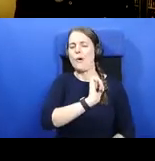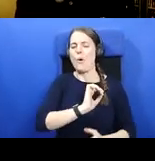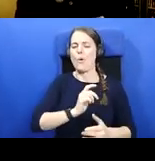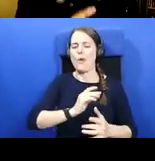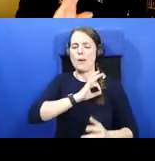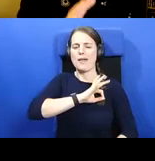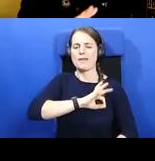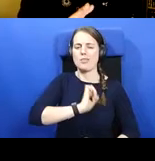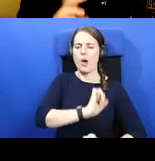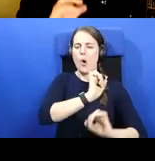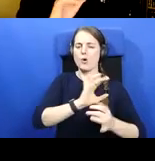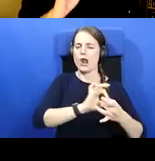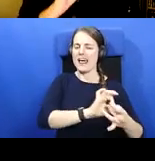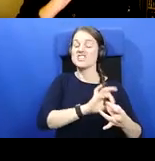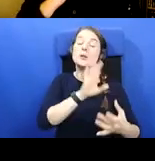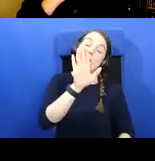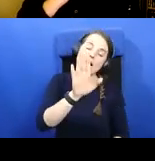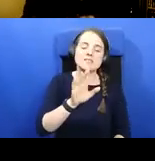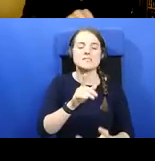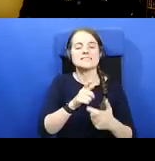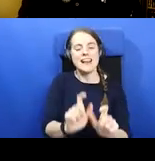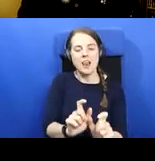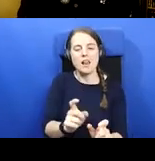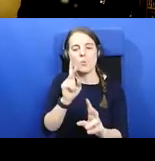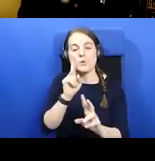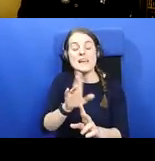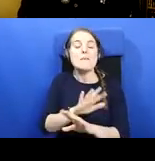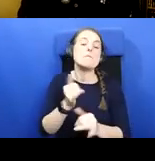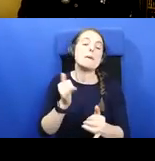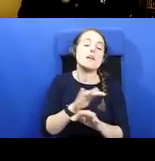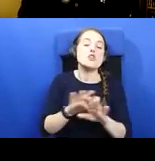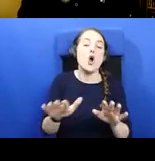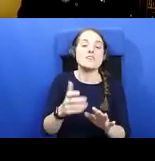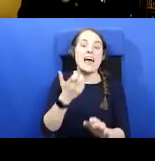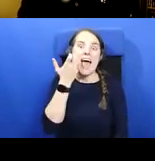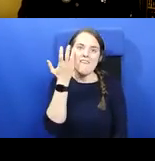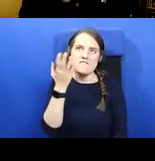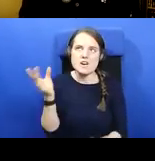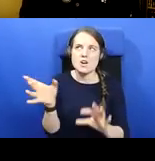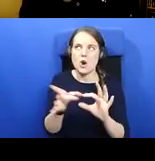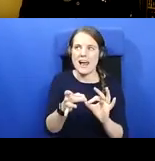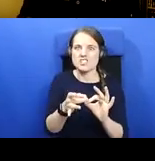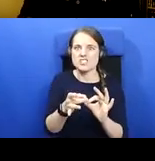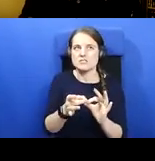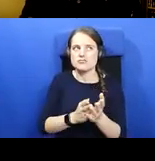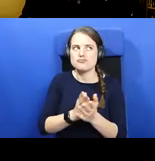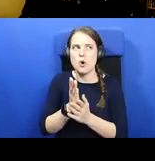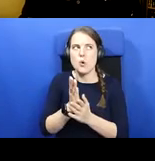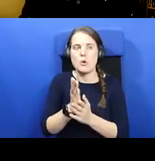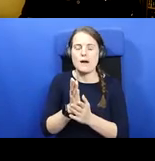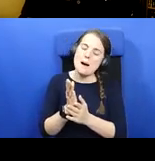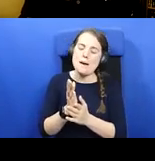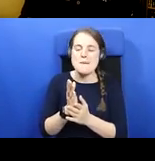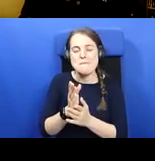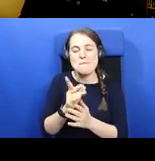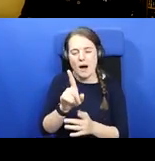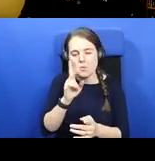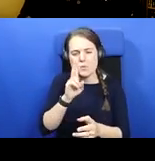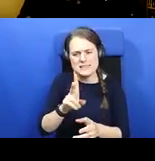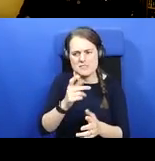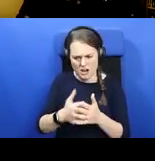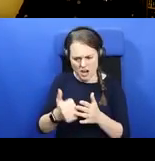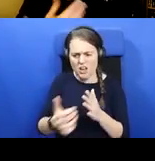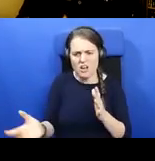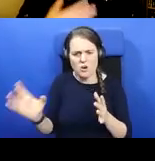we're seeing here is while maybe not every connection is very solid, what we're seeing is a pattern of connections in